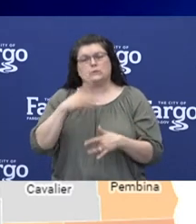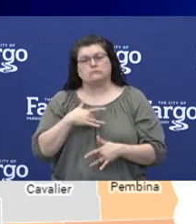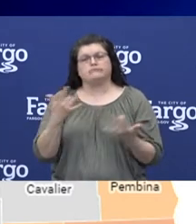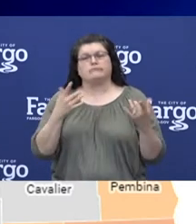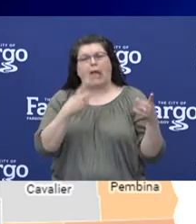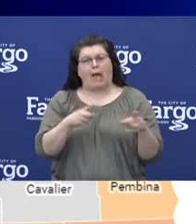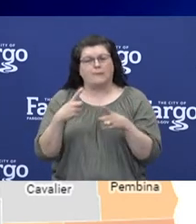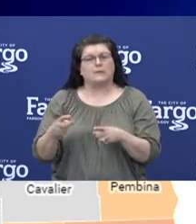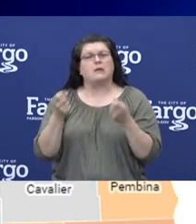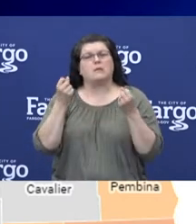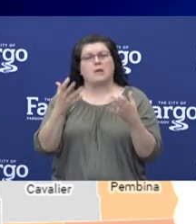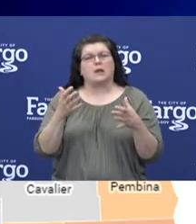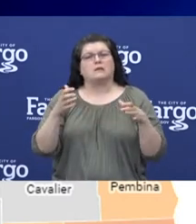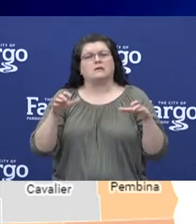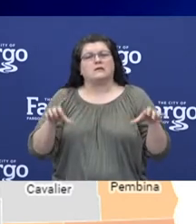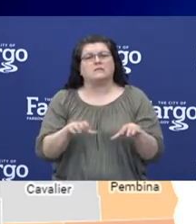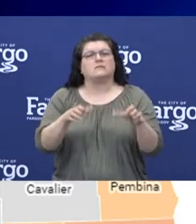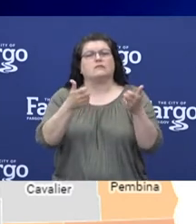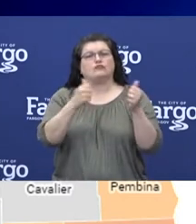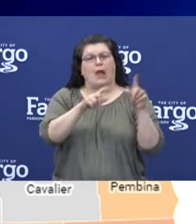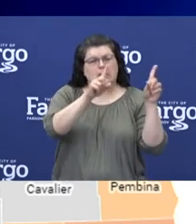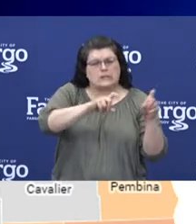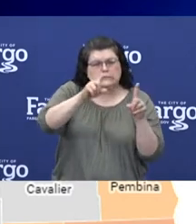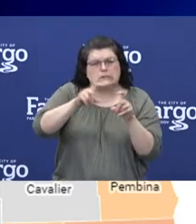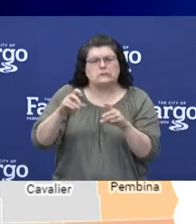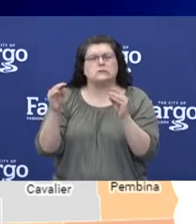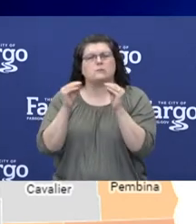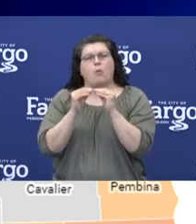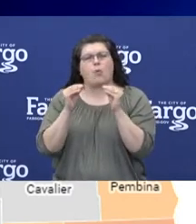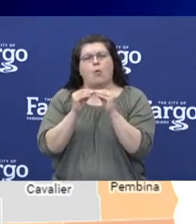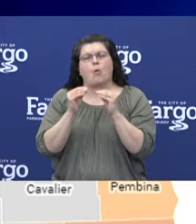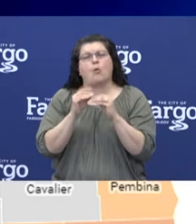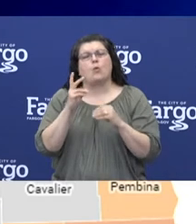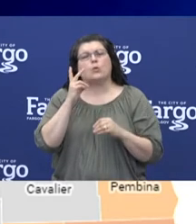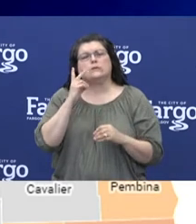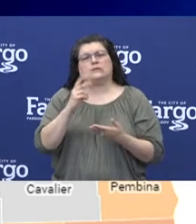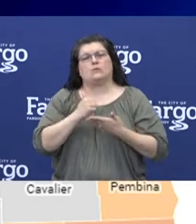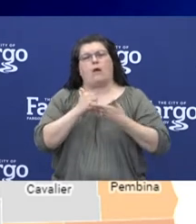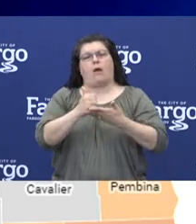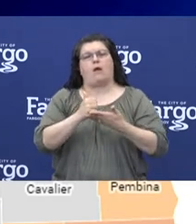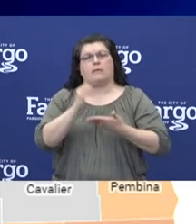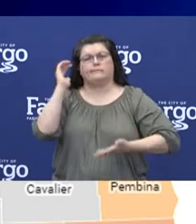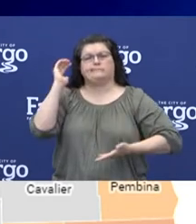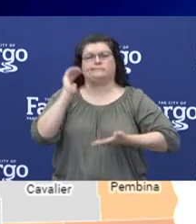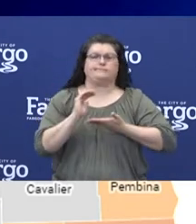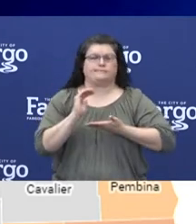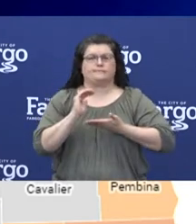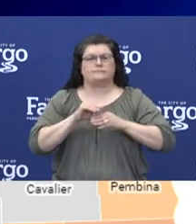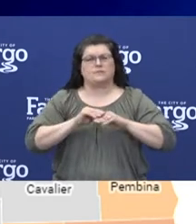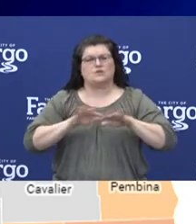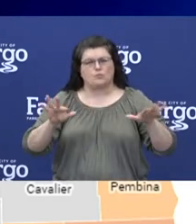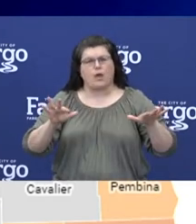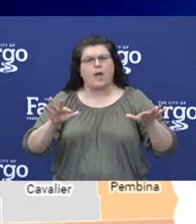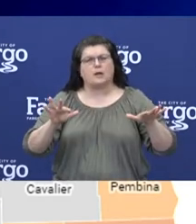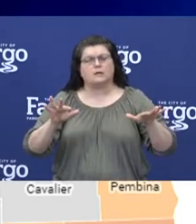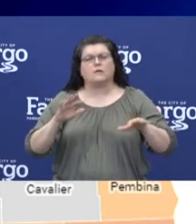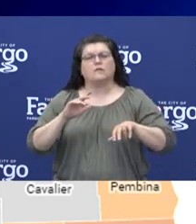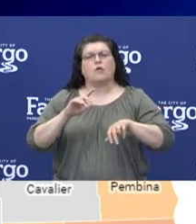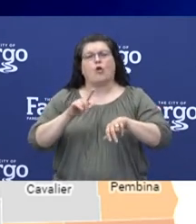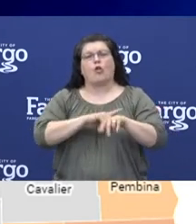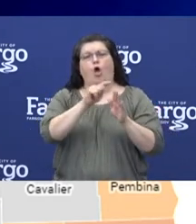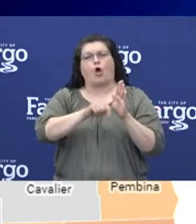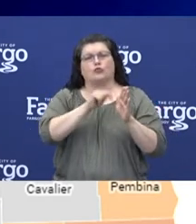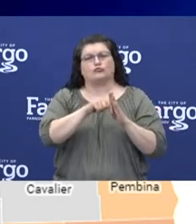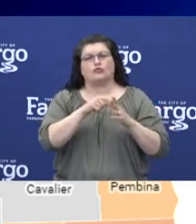of increased testing and assistance to help mitigate the spread of COVID in these long-term care facilities,